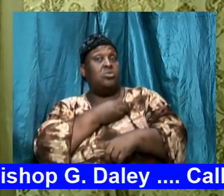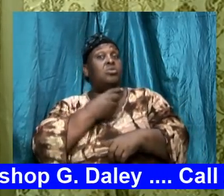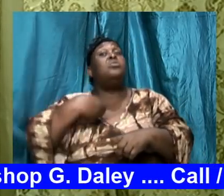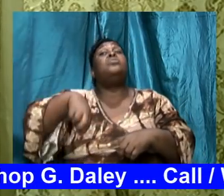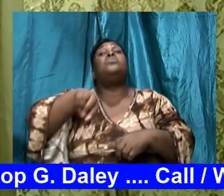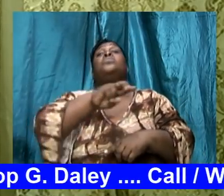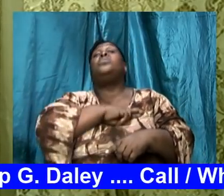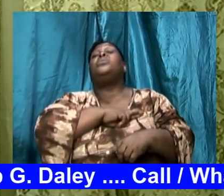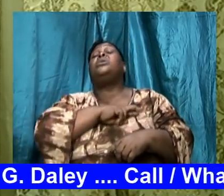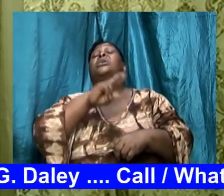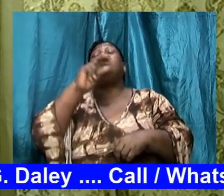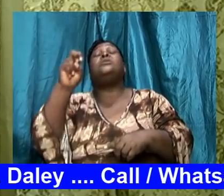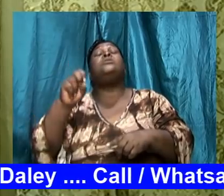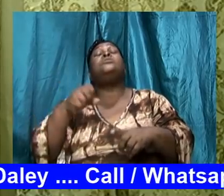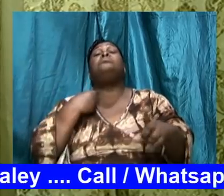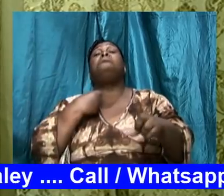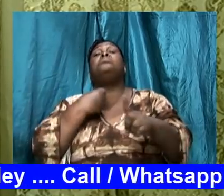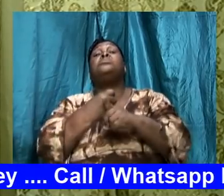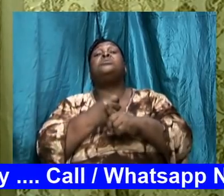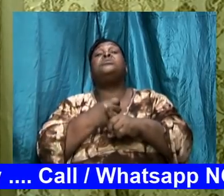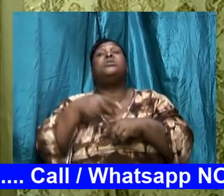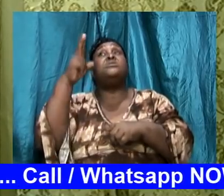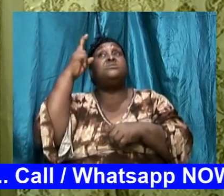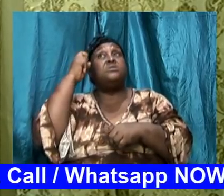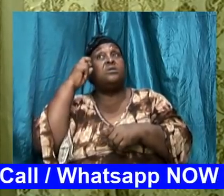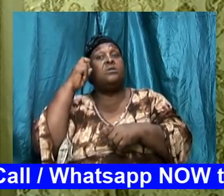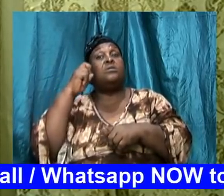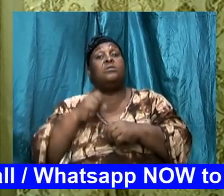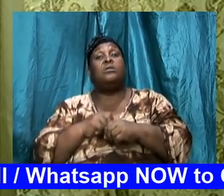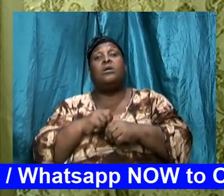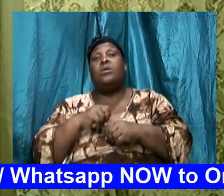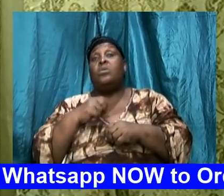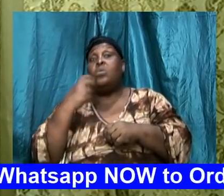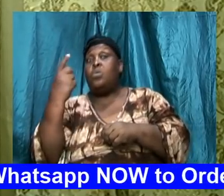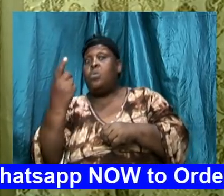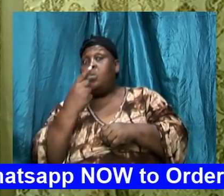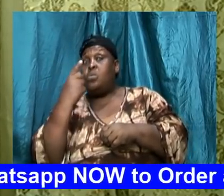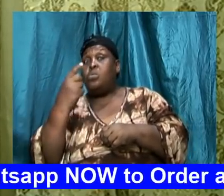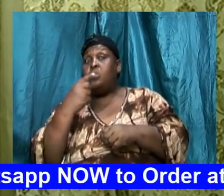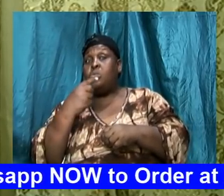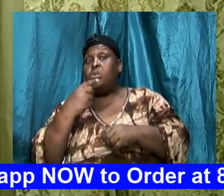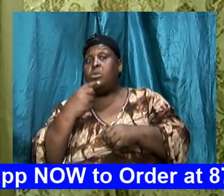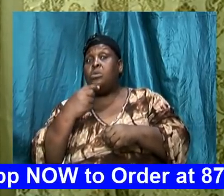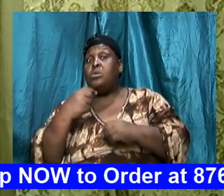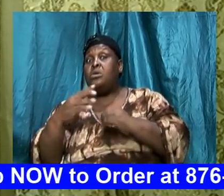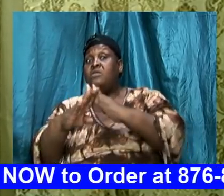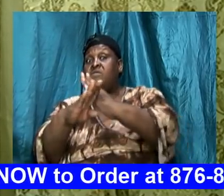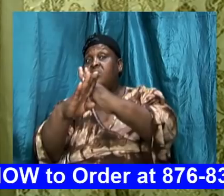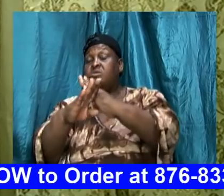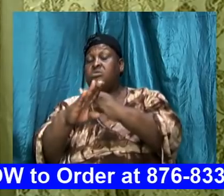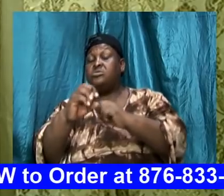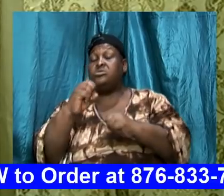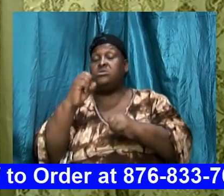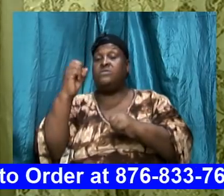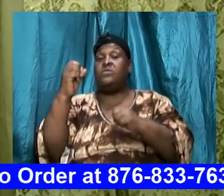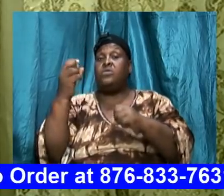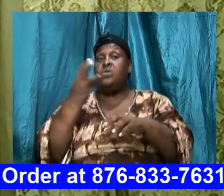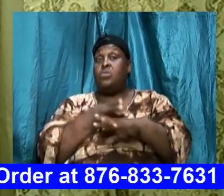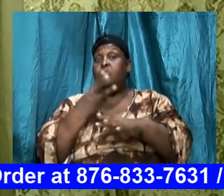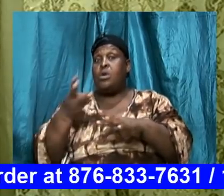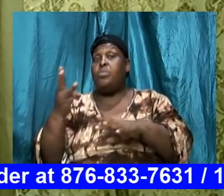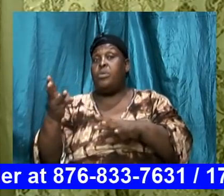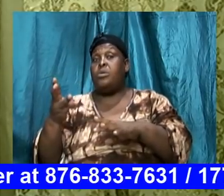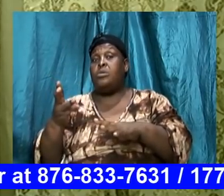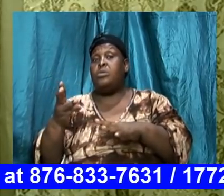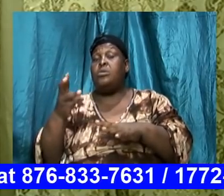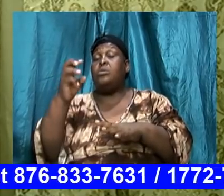weapon that's the weapon that we use to run down the enemy is the sword of the spirit which